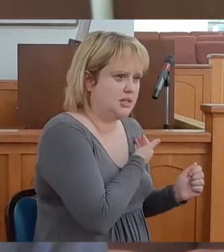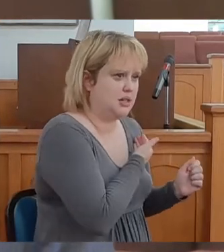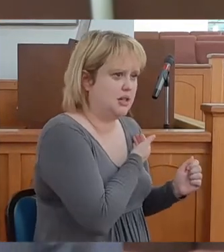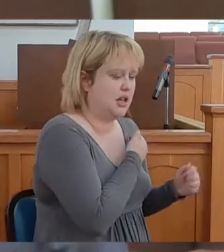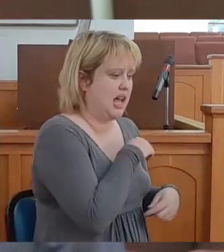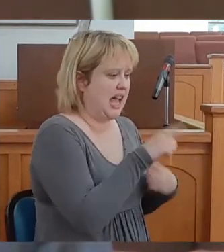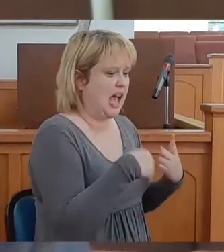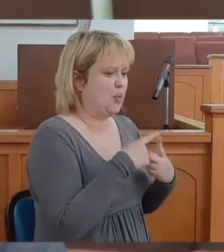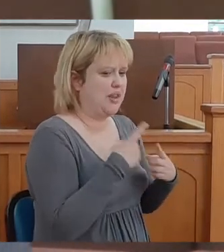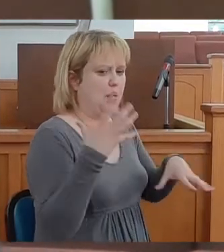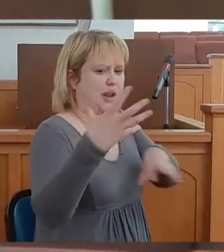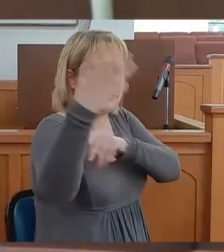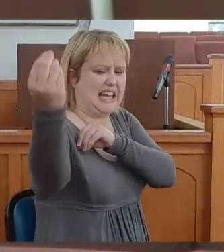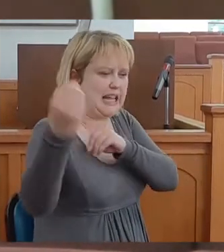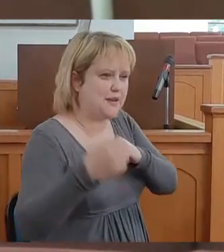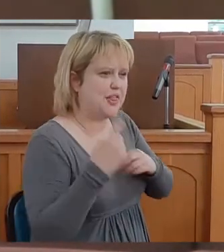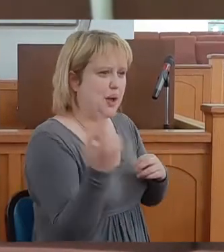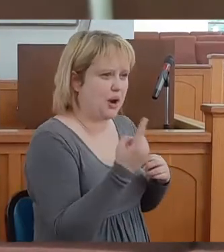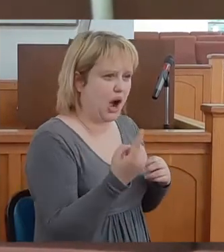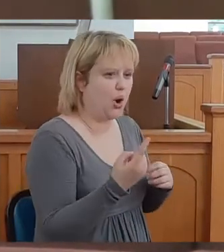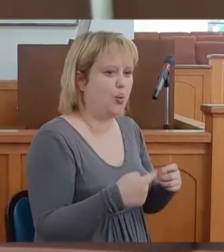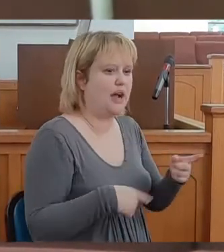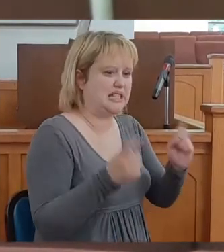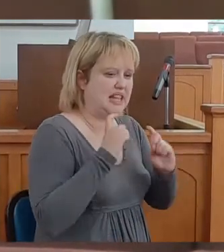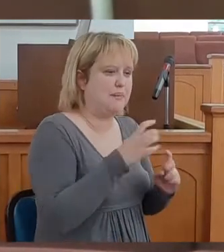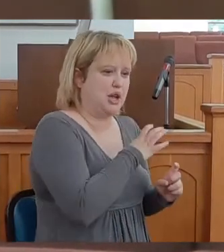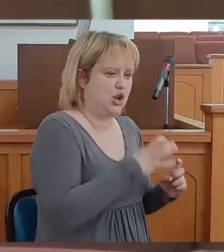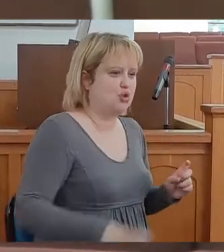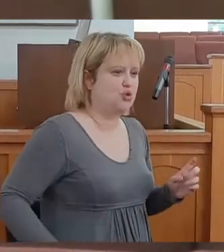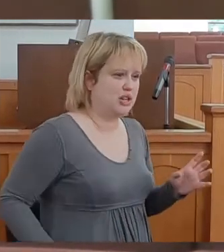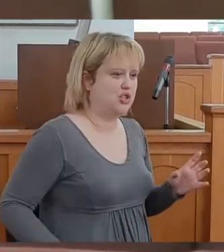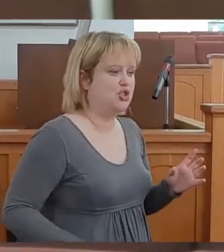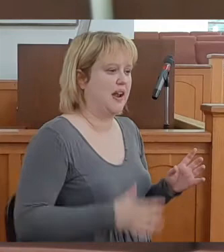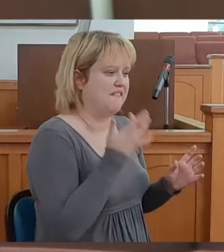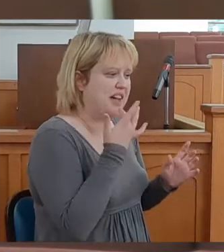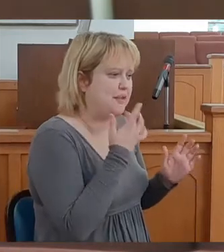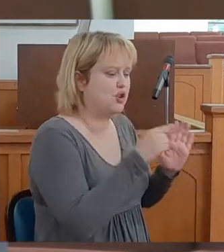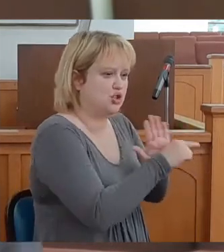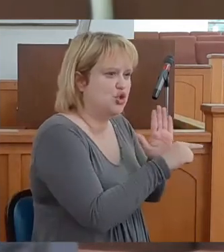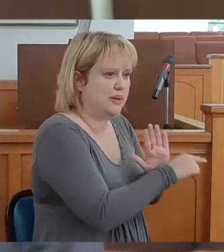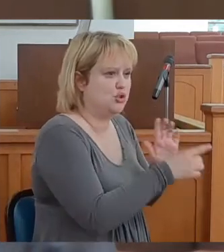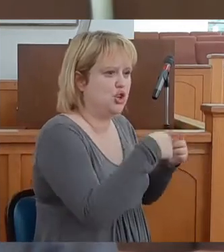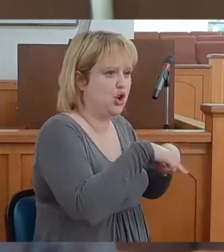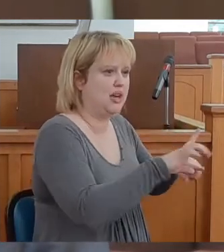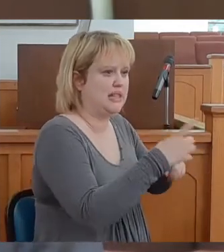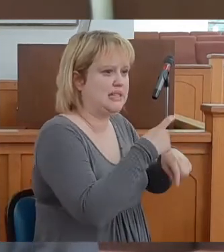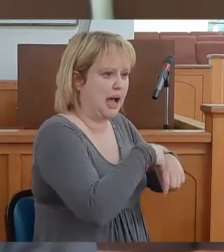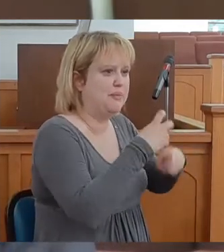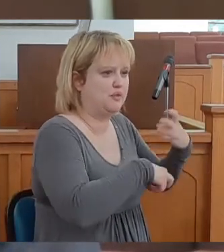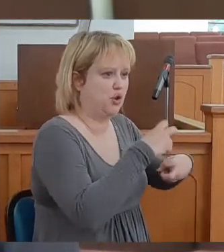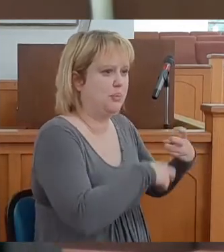And when they would leave, they would always give me the Christian favorite scripture during times of troubles.